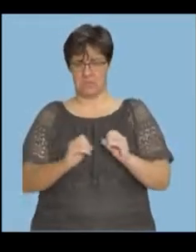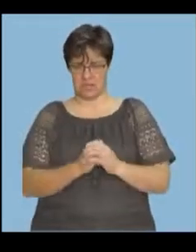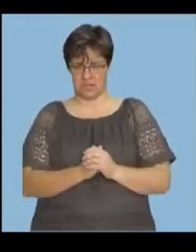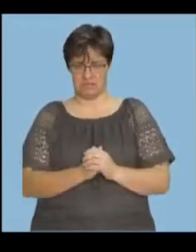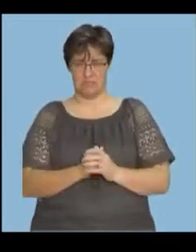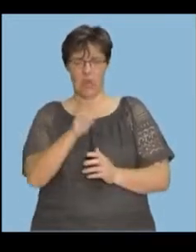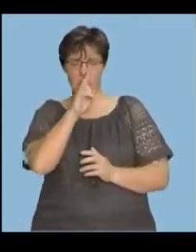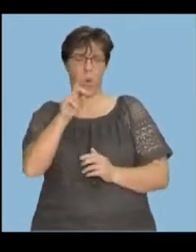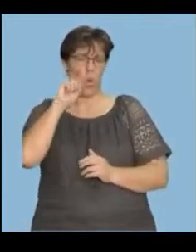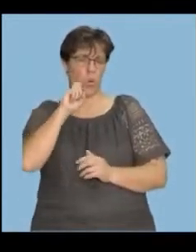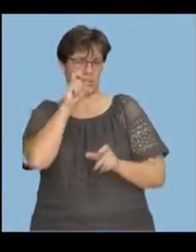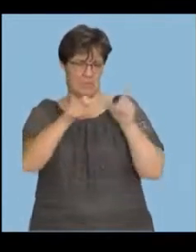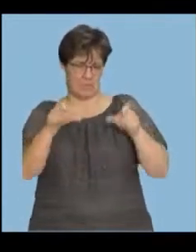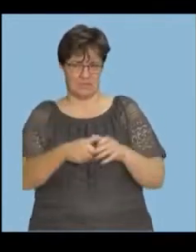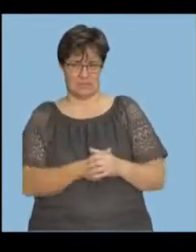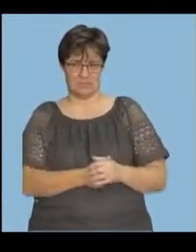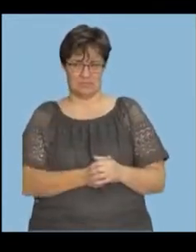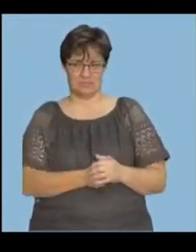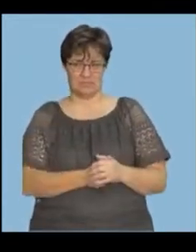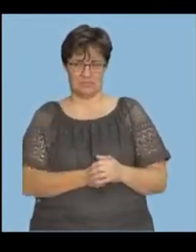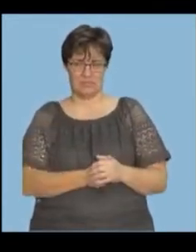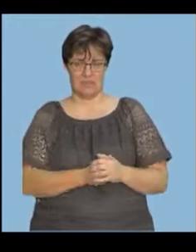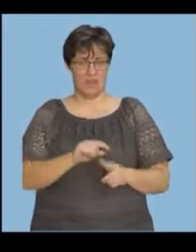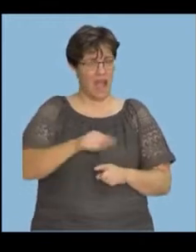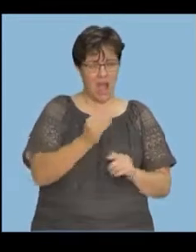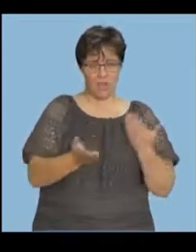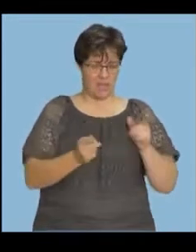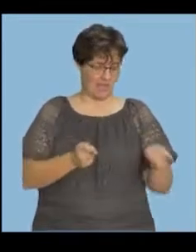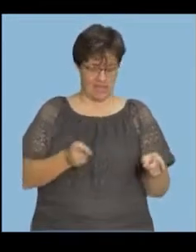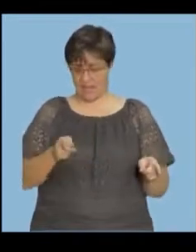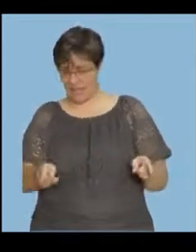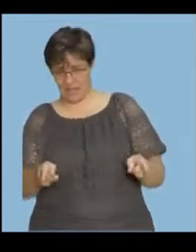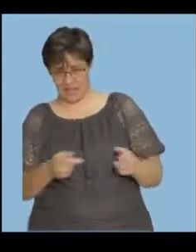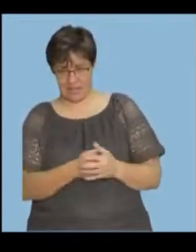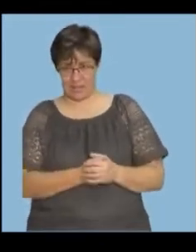look at the older people. So, does this compare to the older?